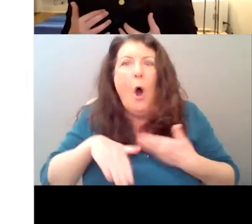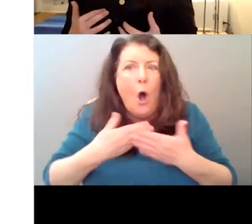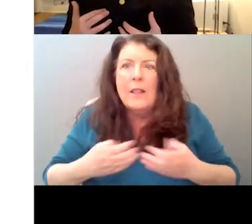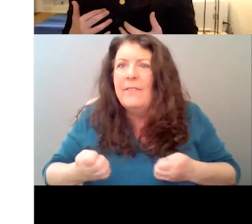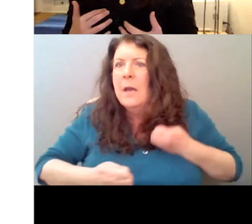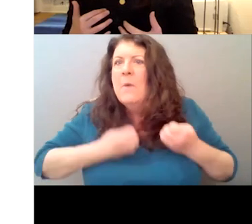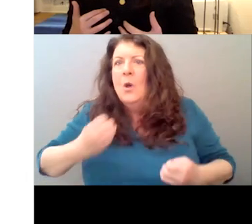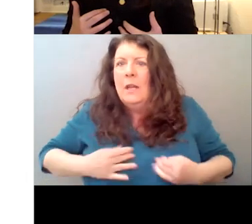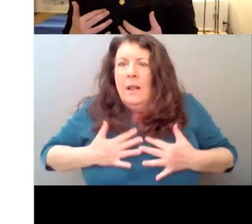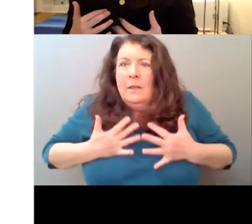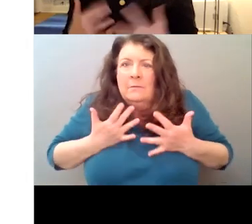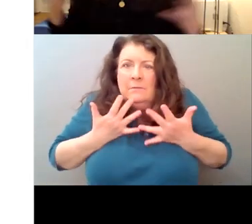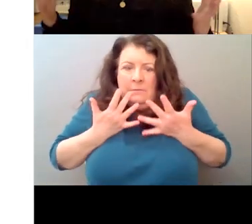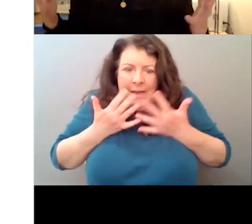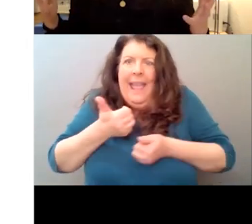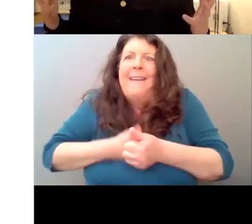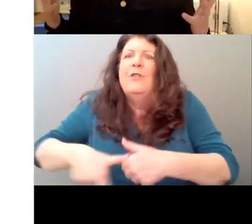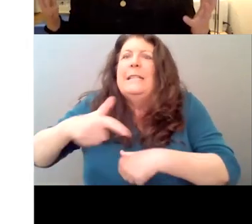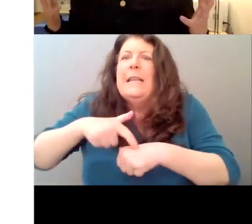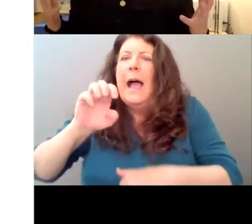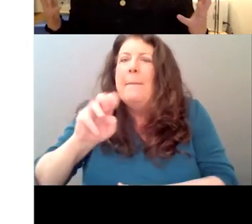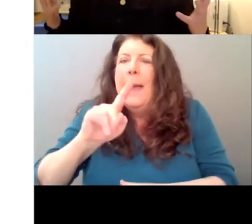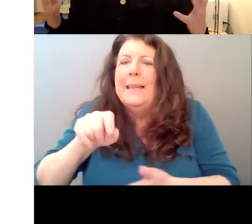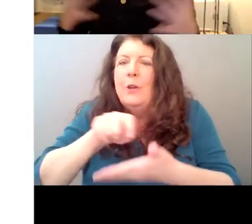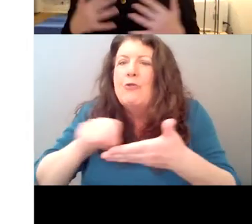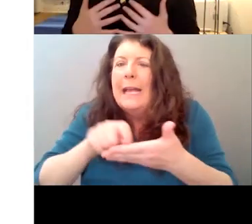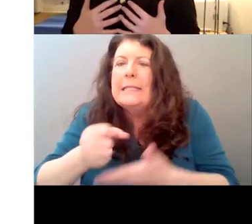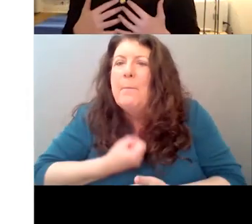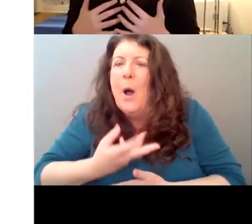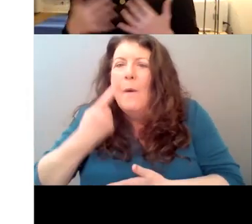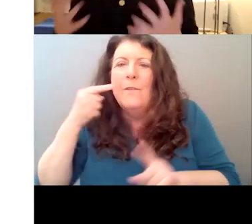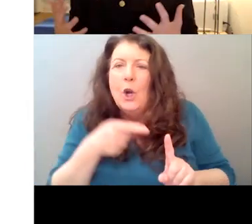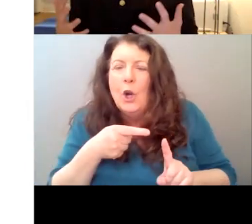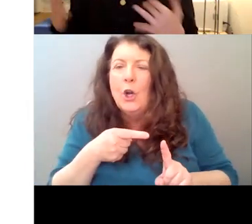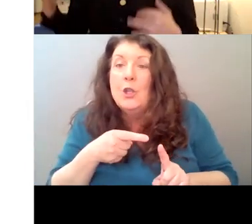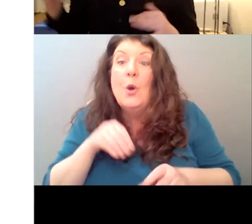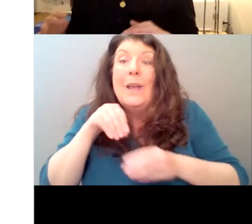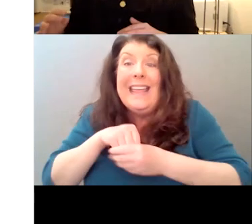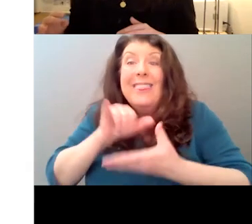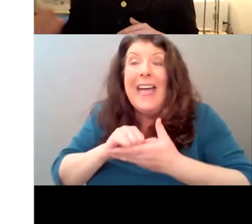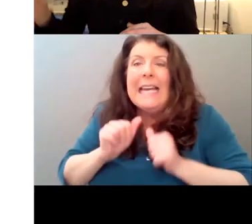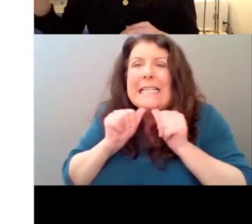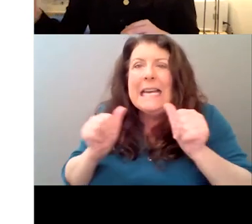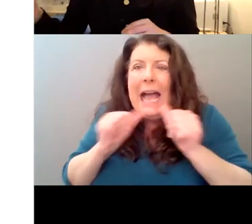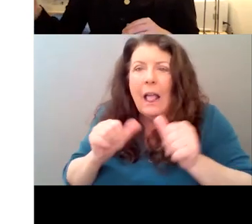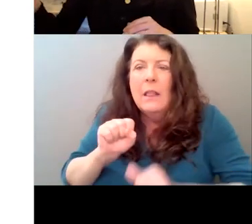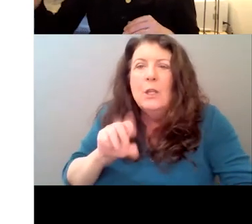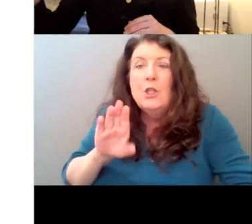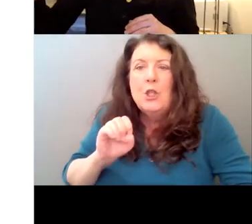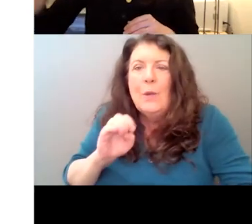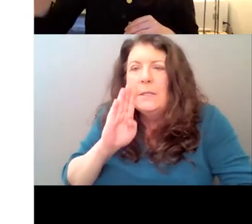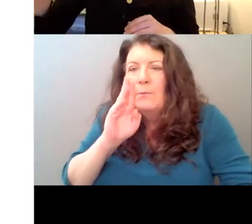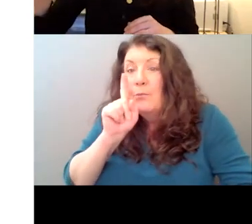And, um, and so in this crazy act of denial, Sue is pretending that what she really wants is for Emily